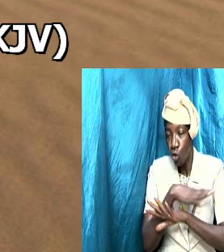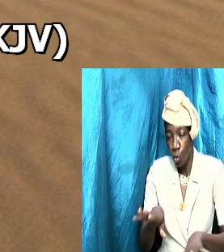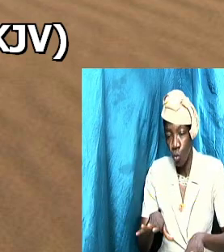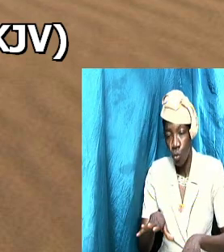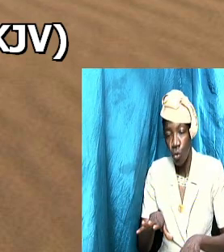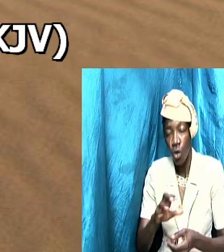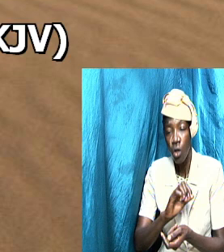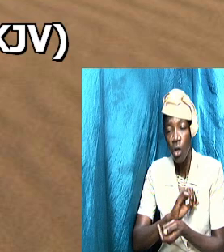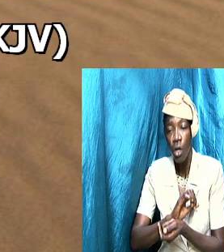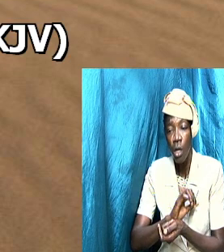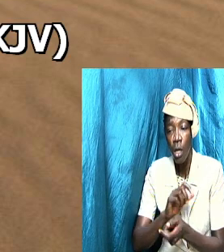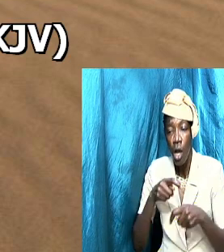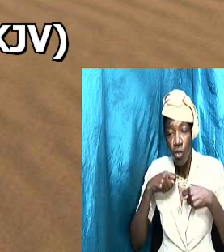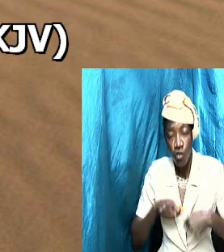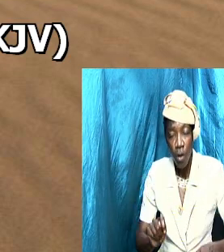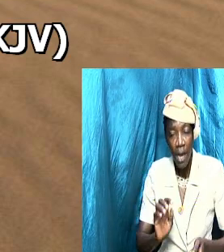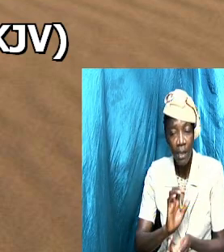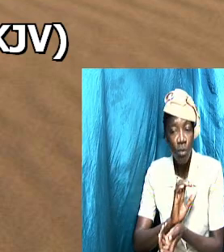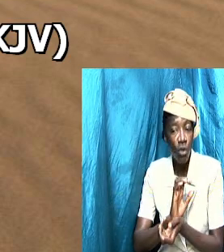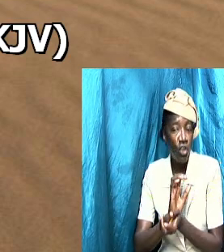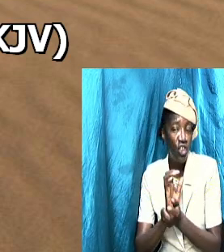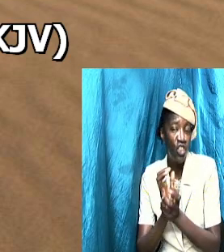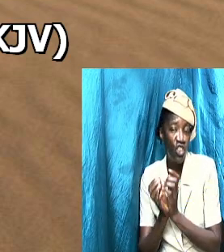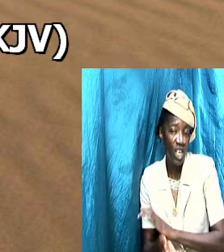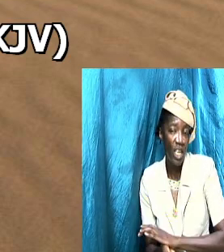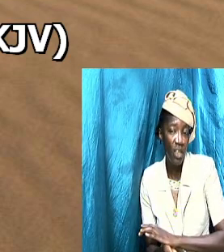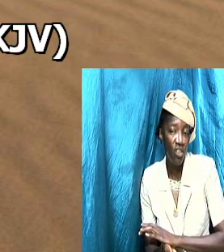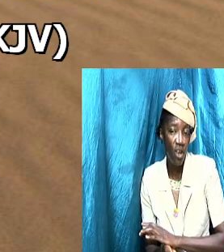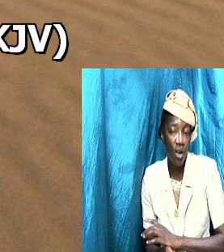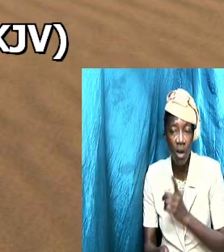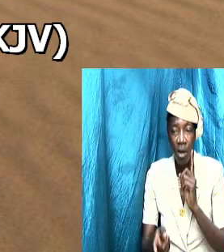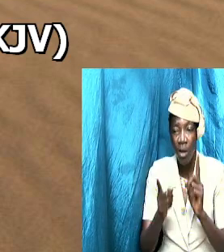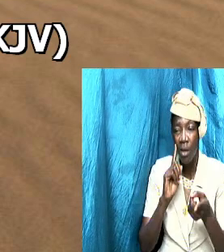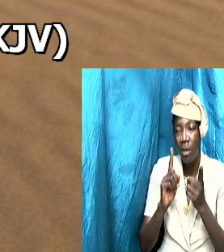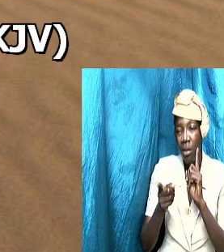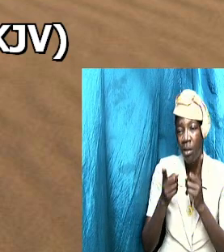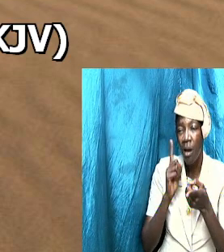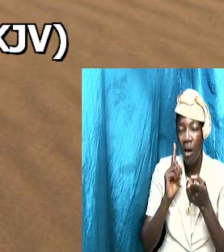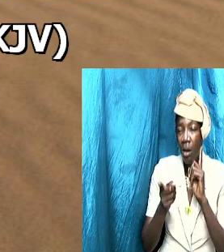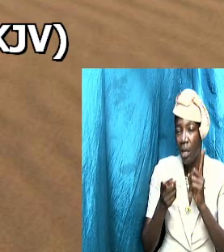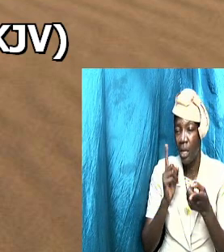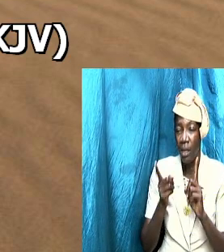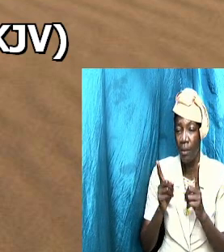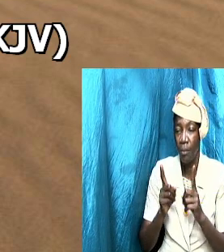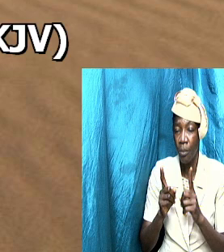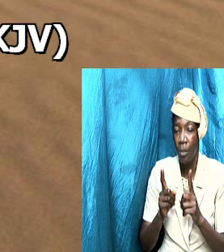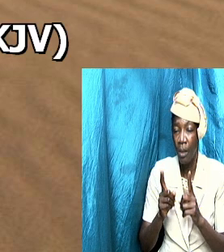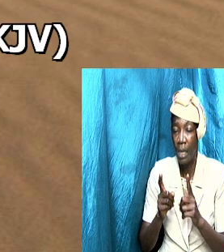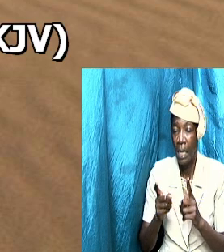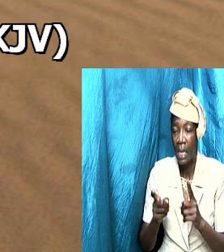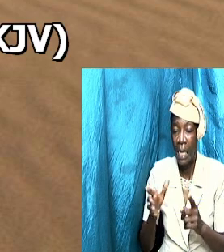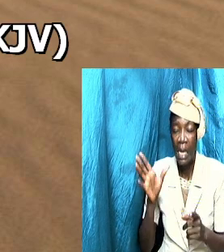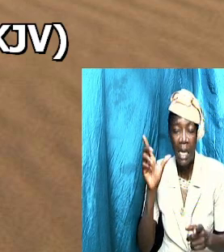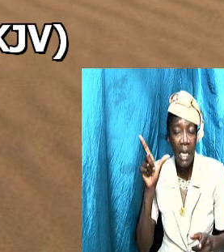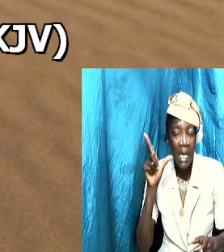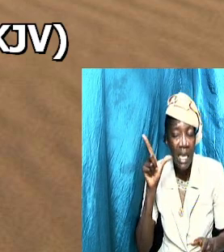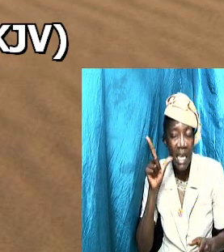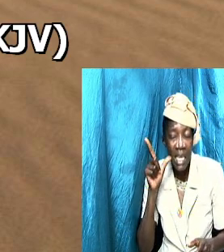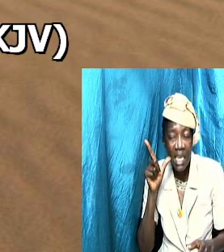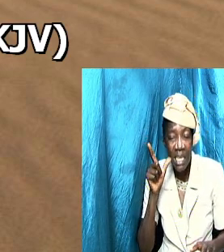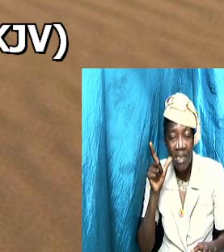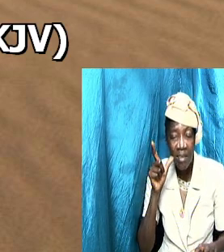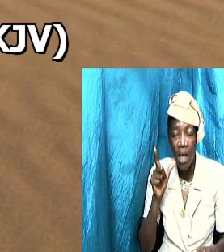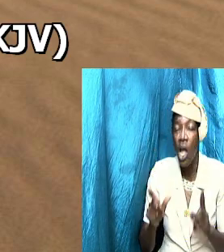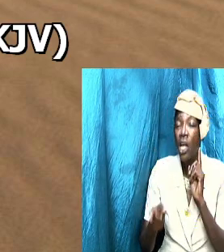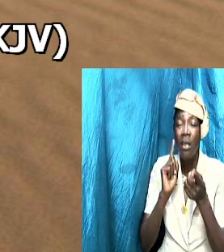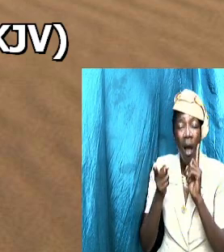trait you know like her talking ladies are made to be expressive and emotional and